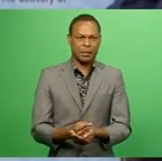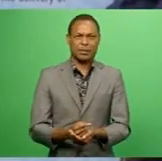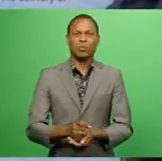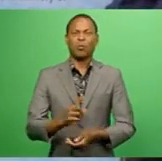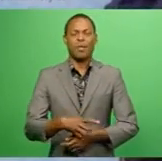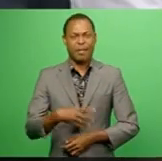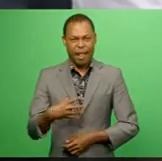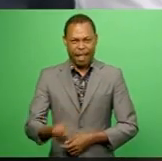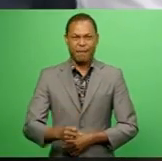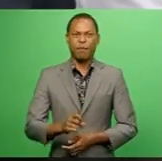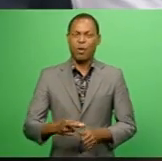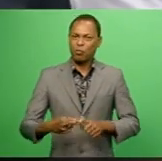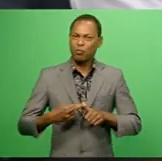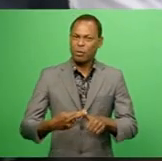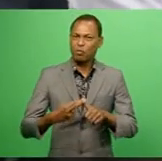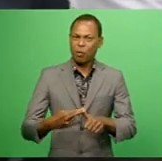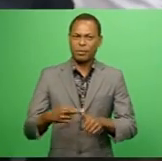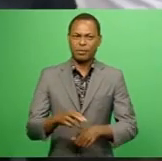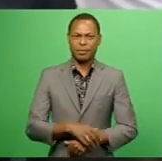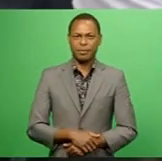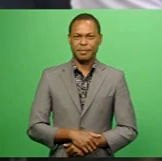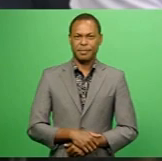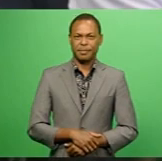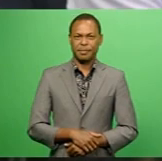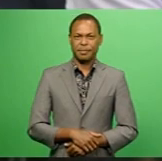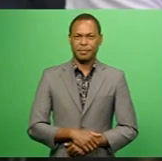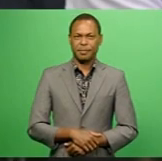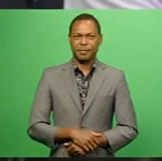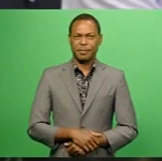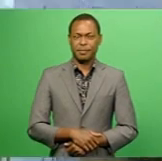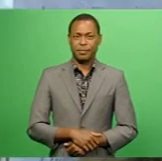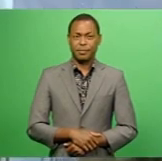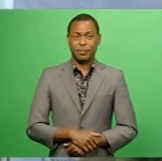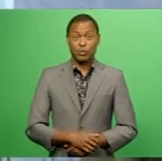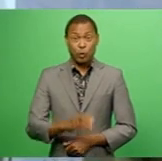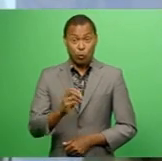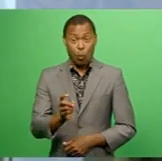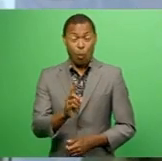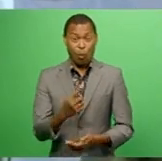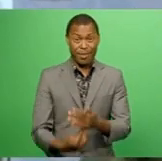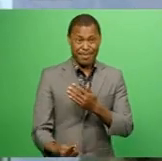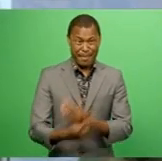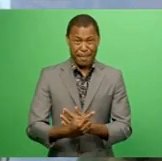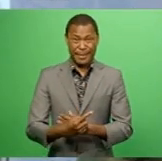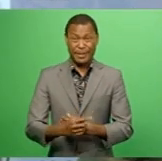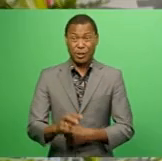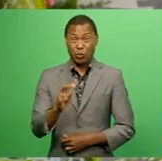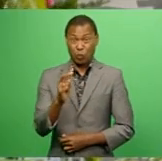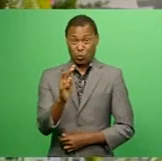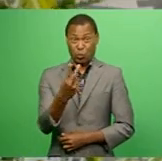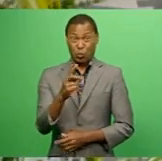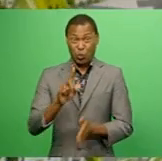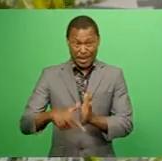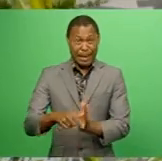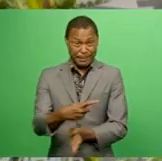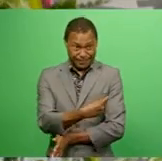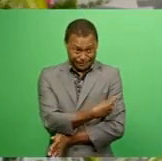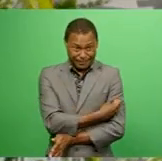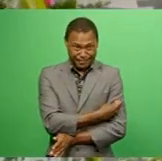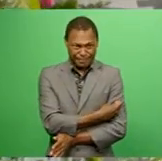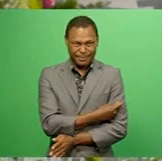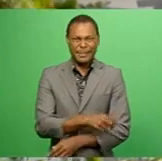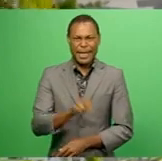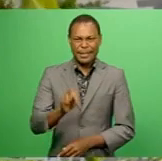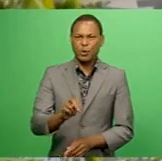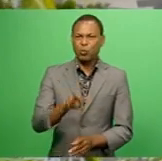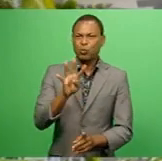immune response. The recommendation for the two doses of jabs at the moment is to have them taken eight to 12